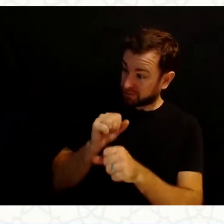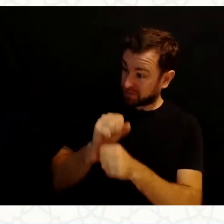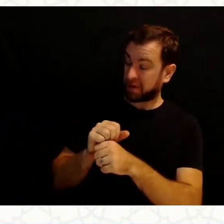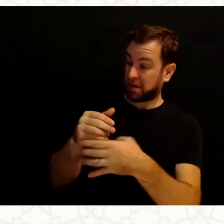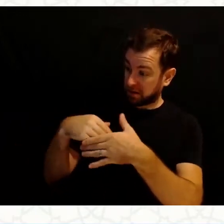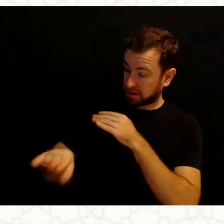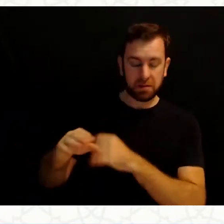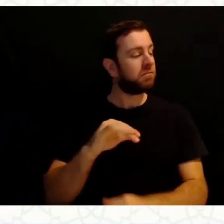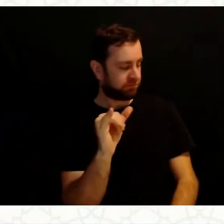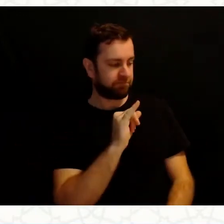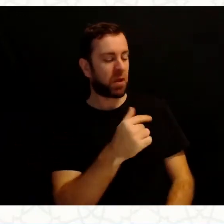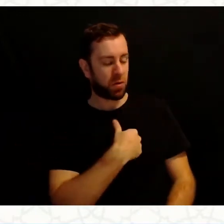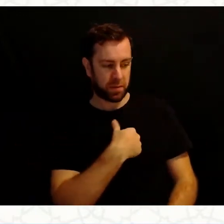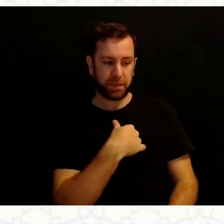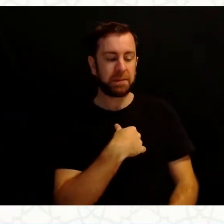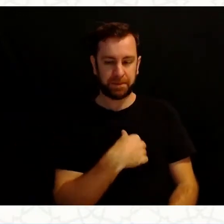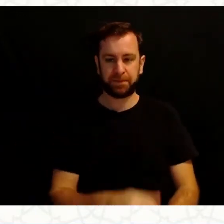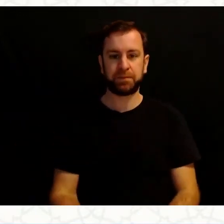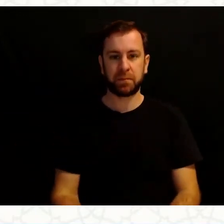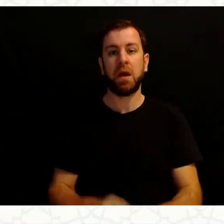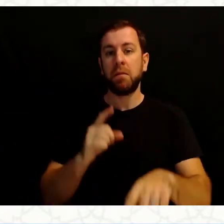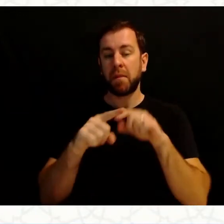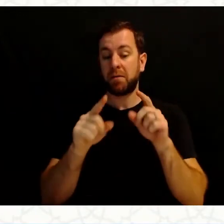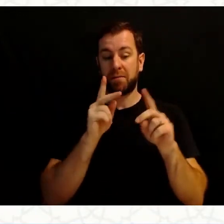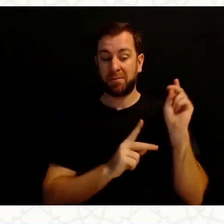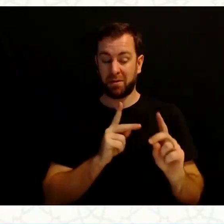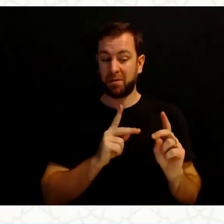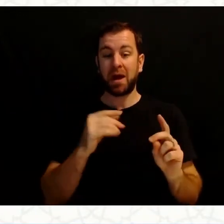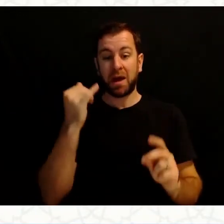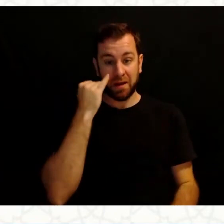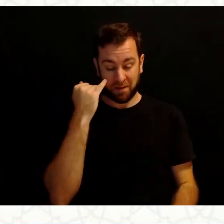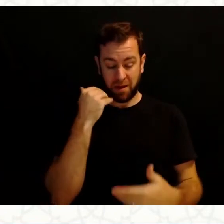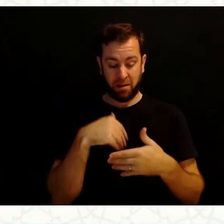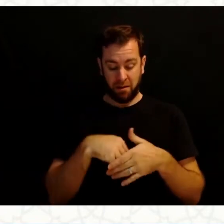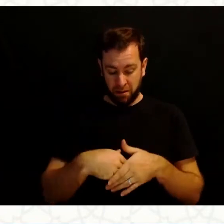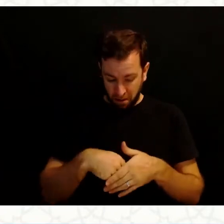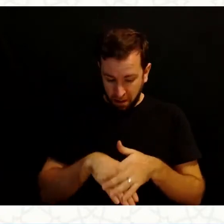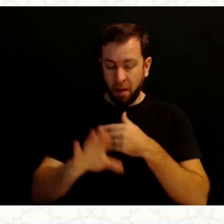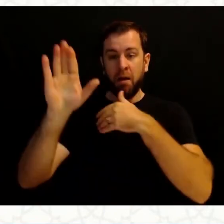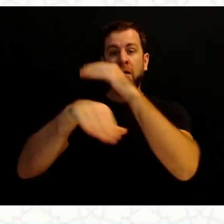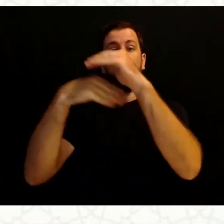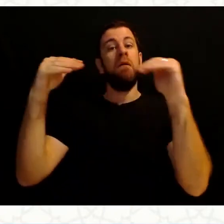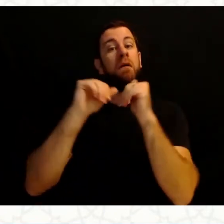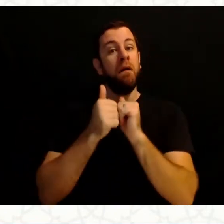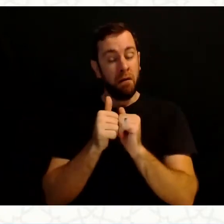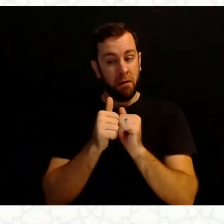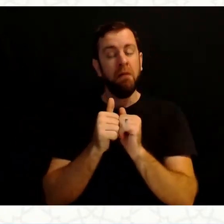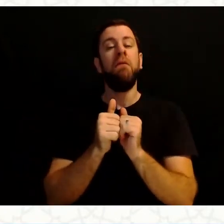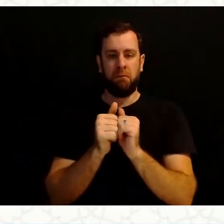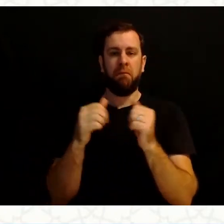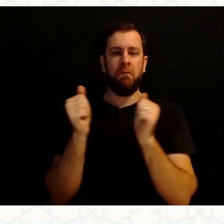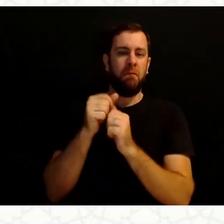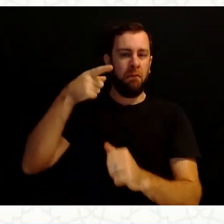responds, even me. But rather, the one that enters Jannah, it will be by Allah